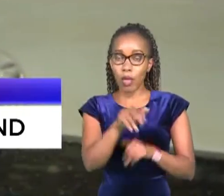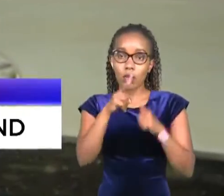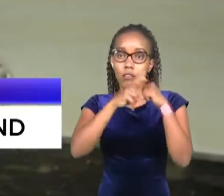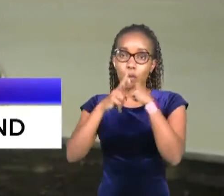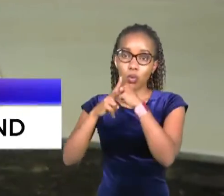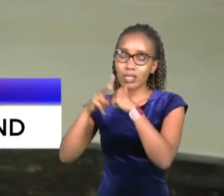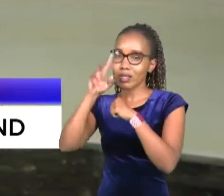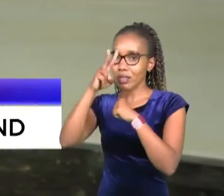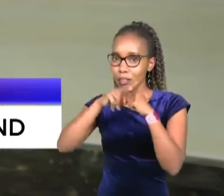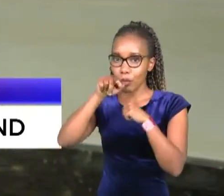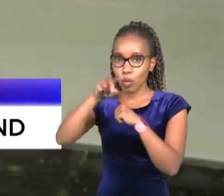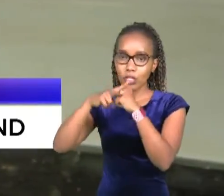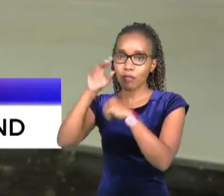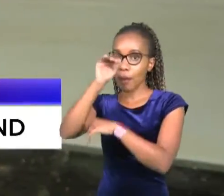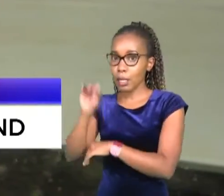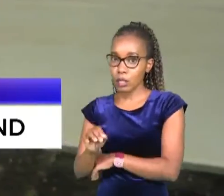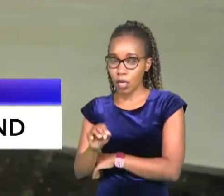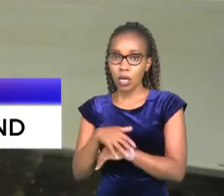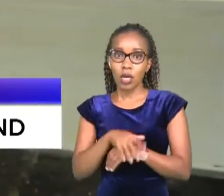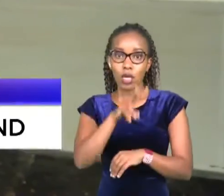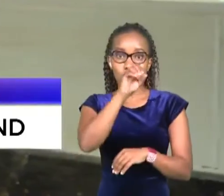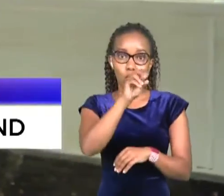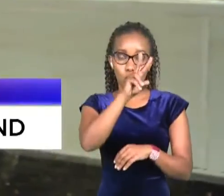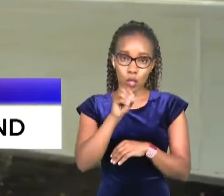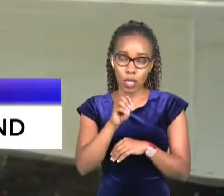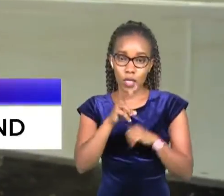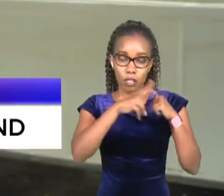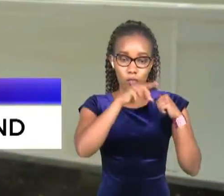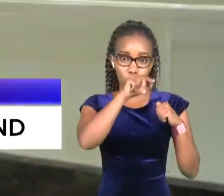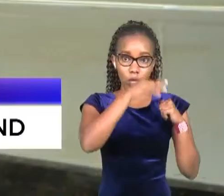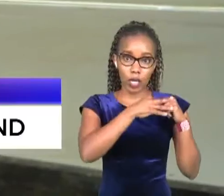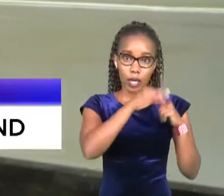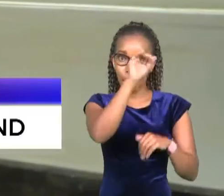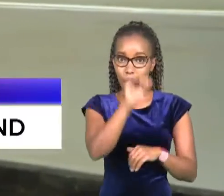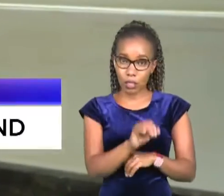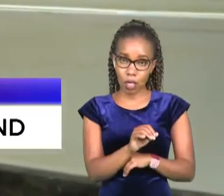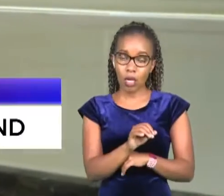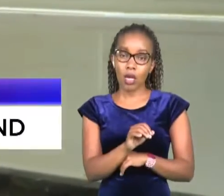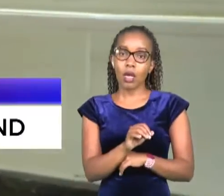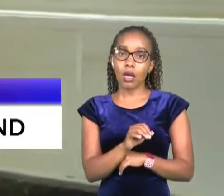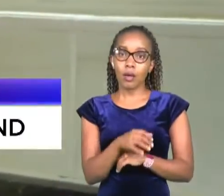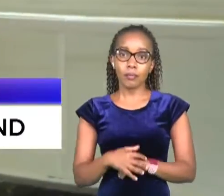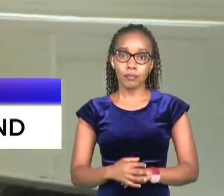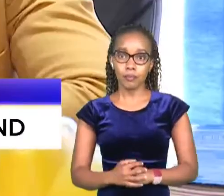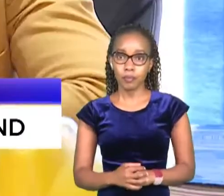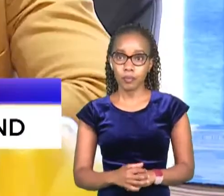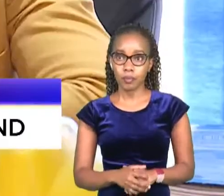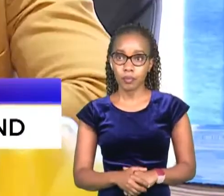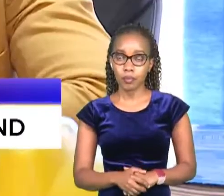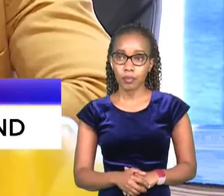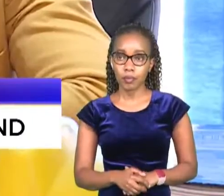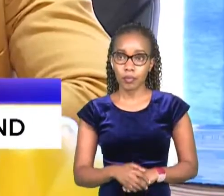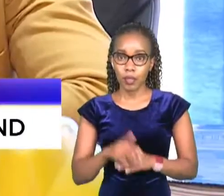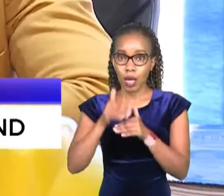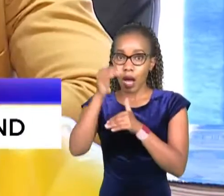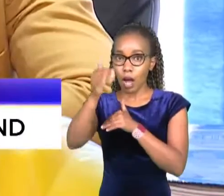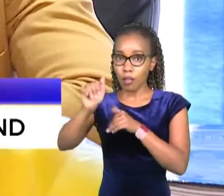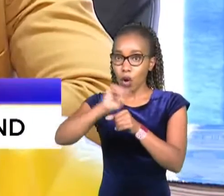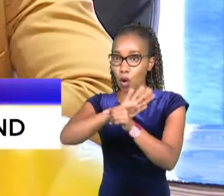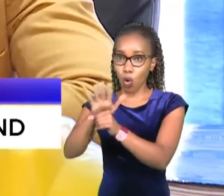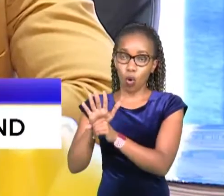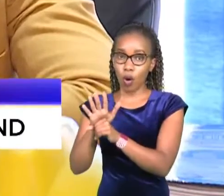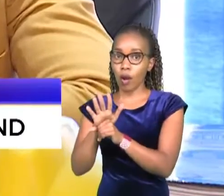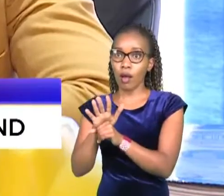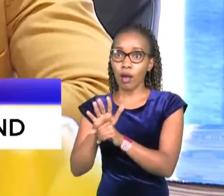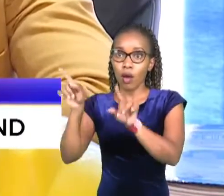in quarter one of 2020 from 7.8 percent in quarter four of 2019 after corona um and